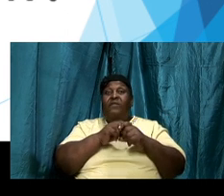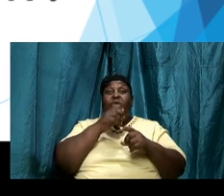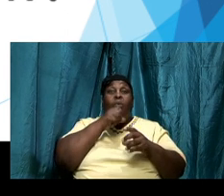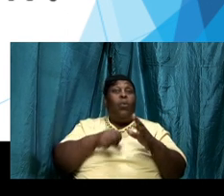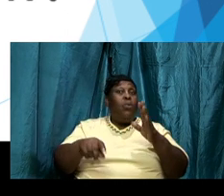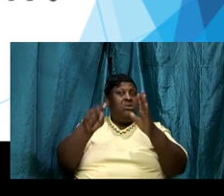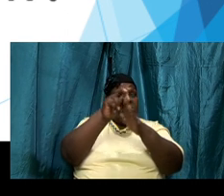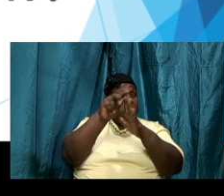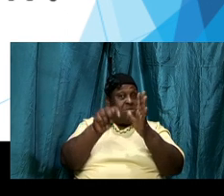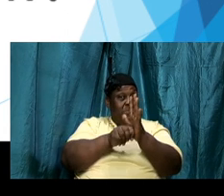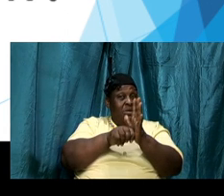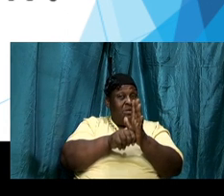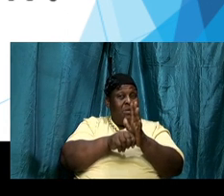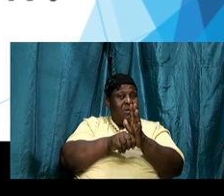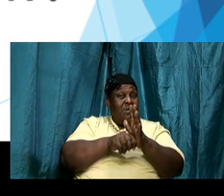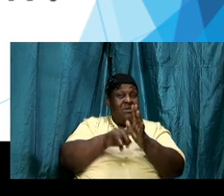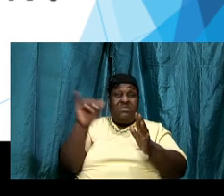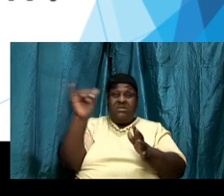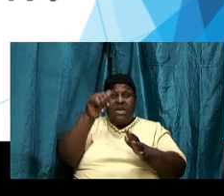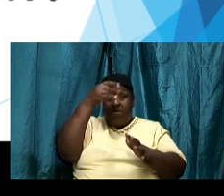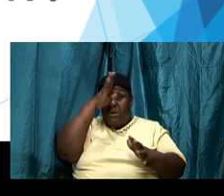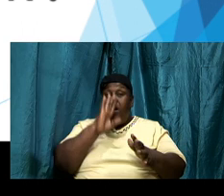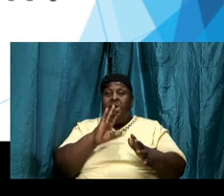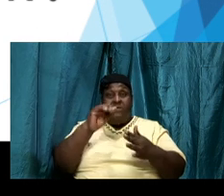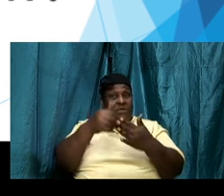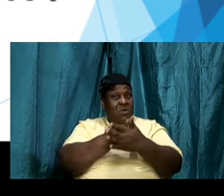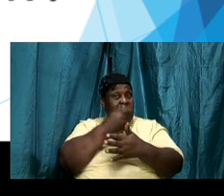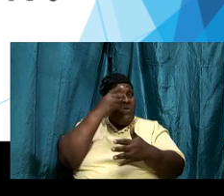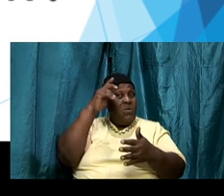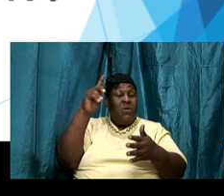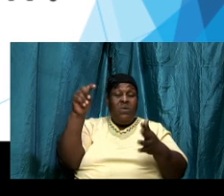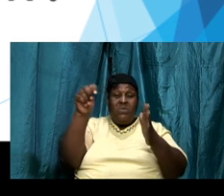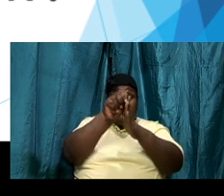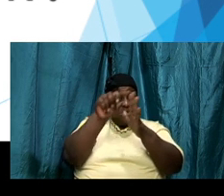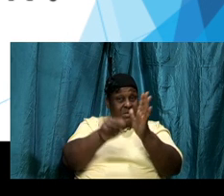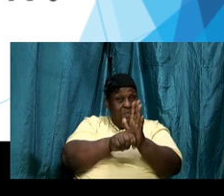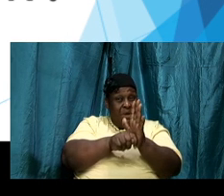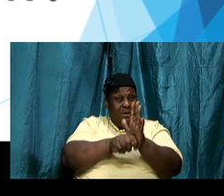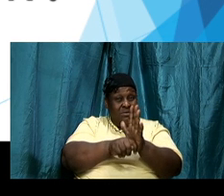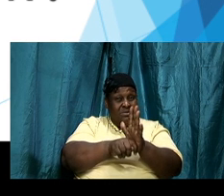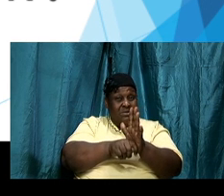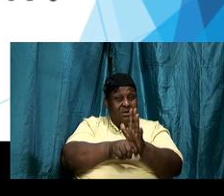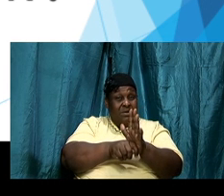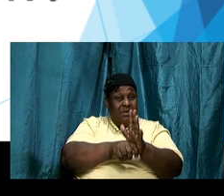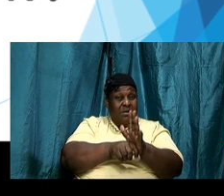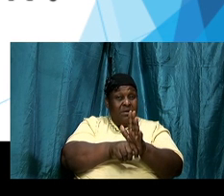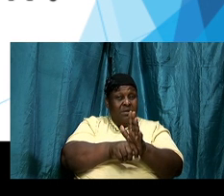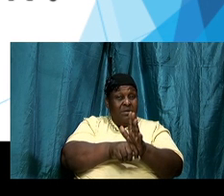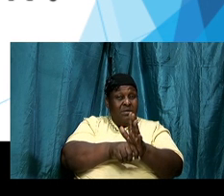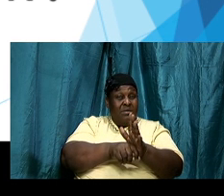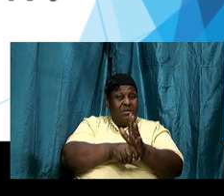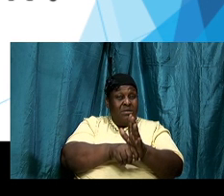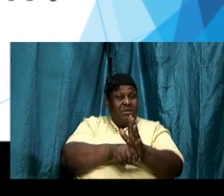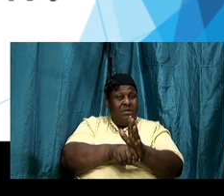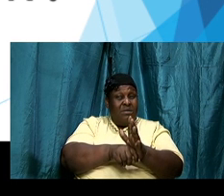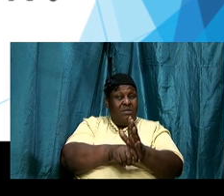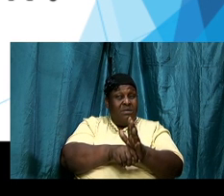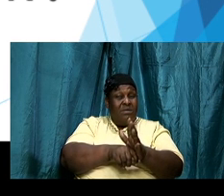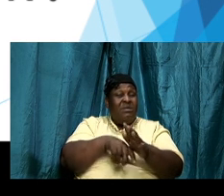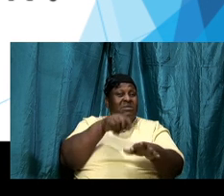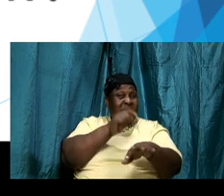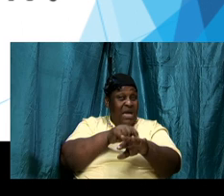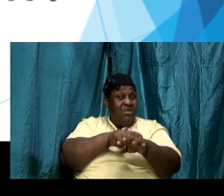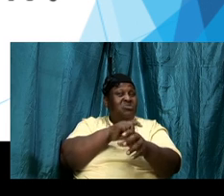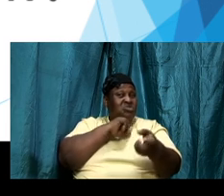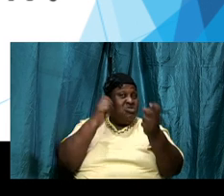going to see that although dispensations may change God never changes and the word